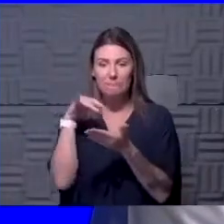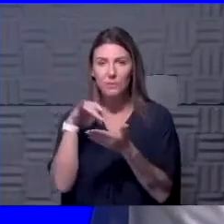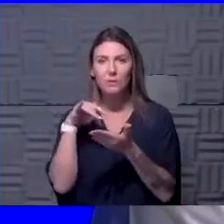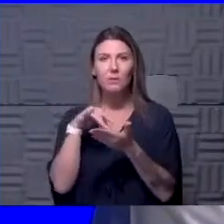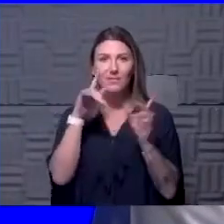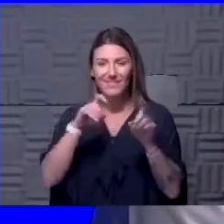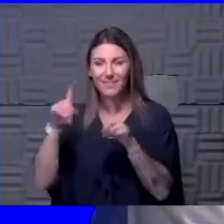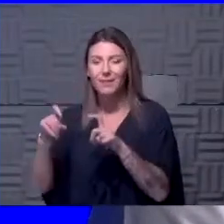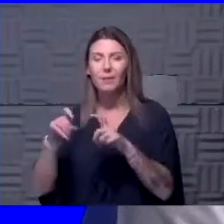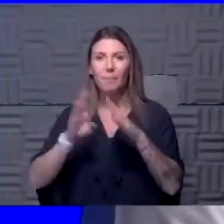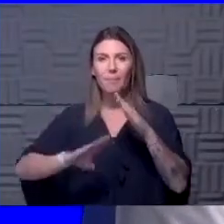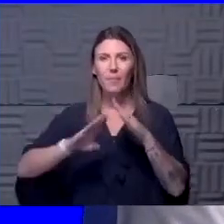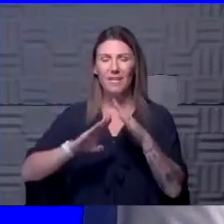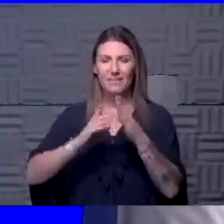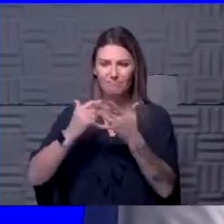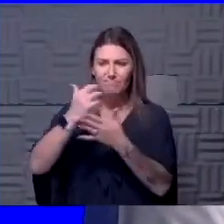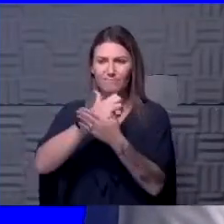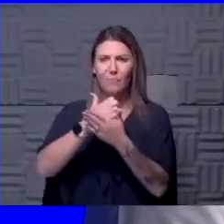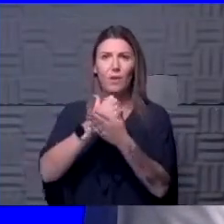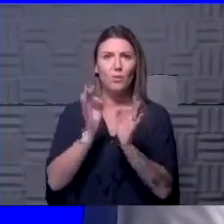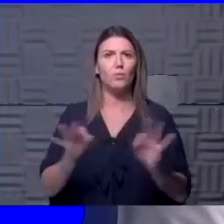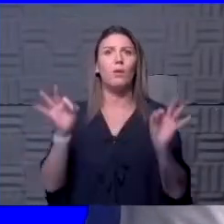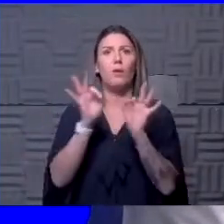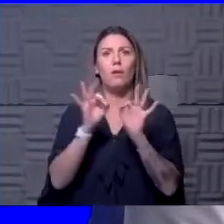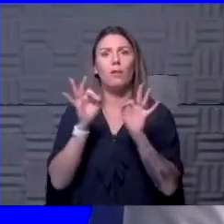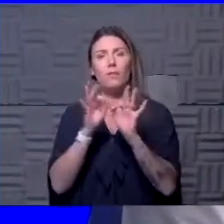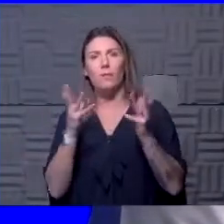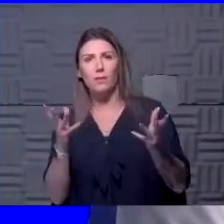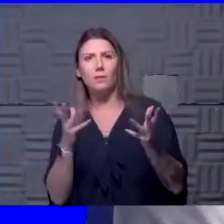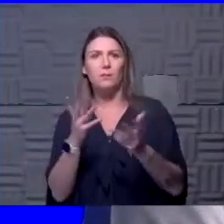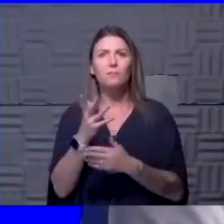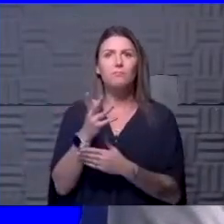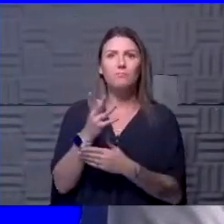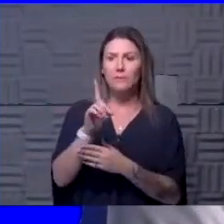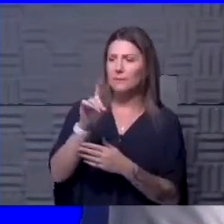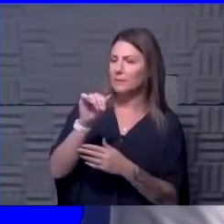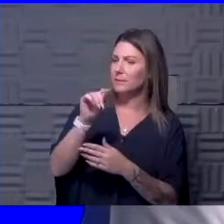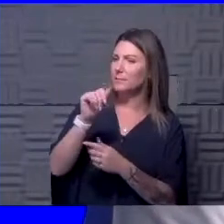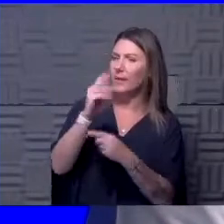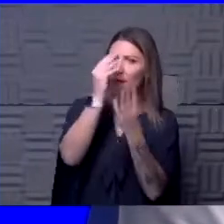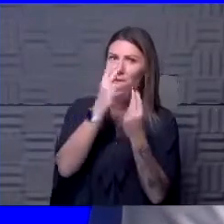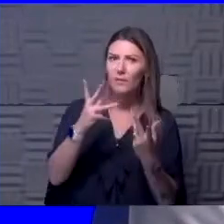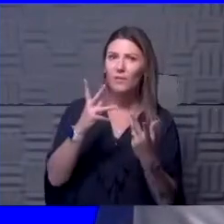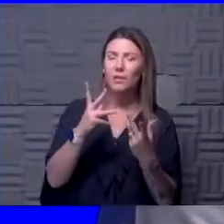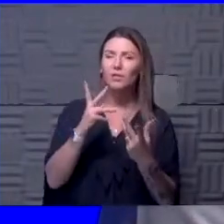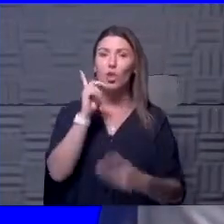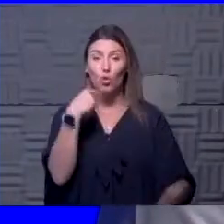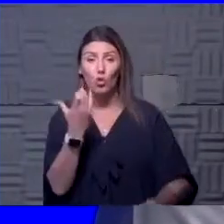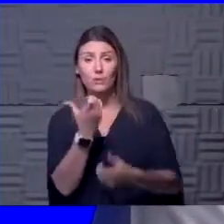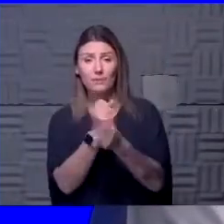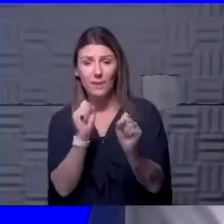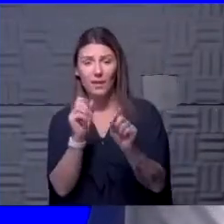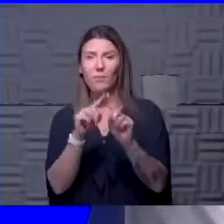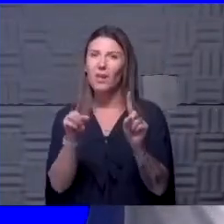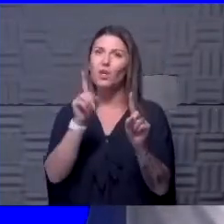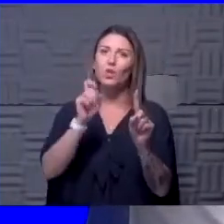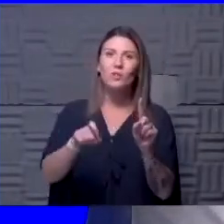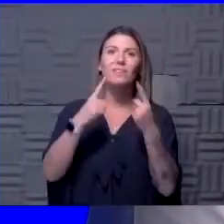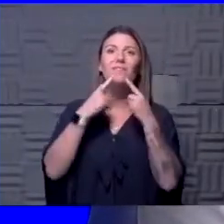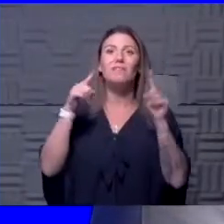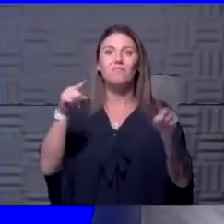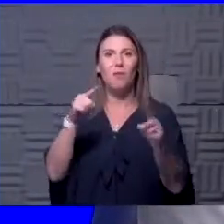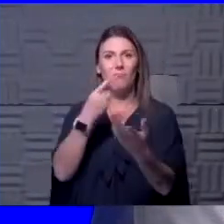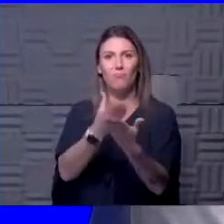relevant information and data to really find out if it's efficacious. It certainly looks safe, but just to make sure that there is efficacy in that.